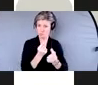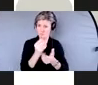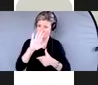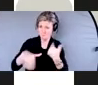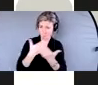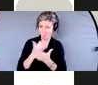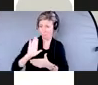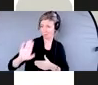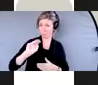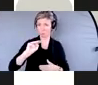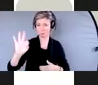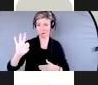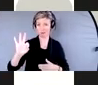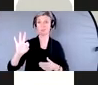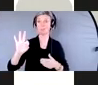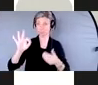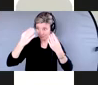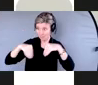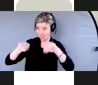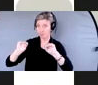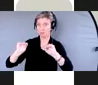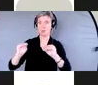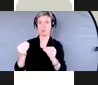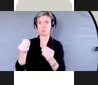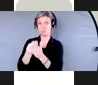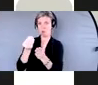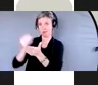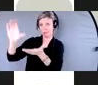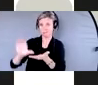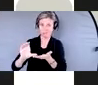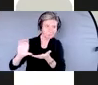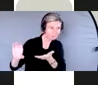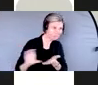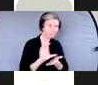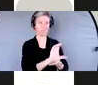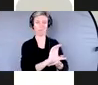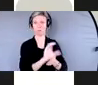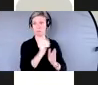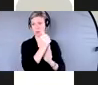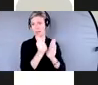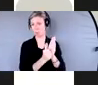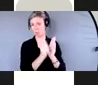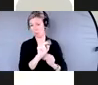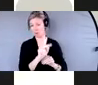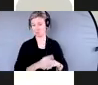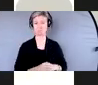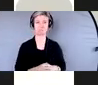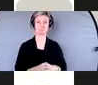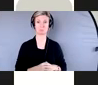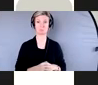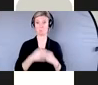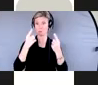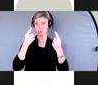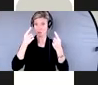transfer the balance to their joint account. Due to the father's poor health, the advisor couldn't reach him to confirm and